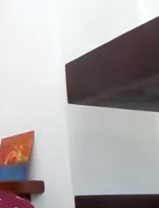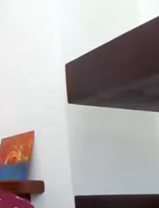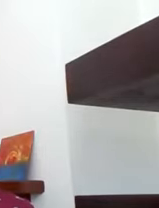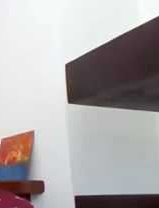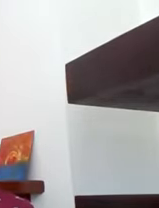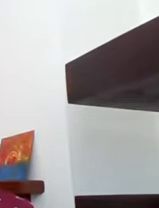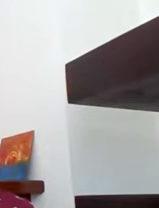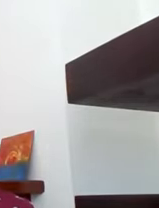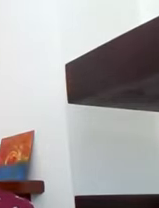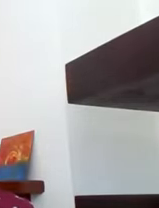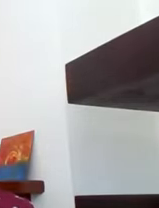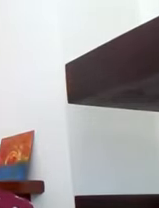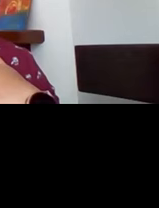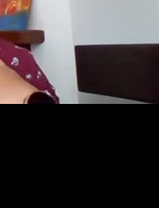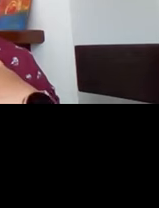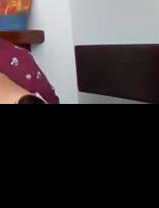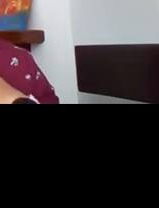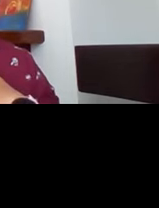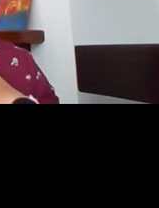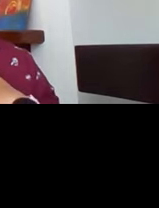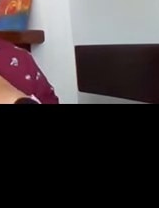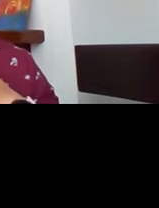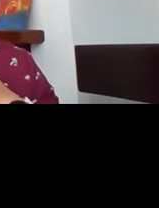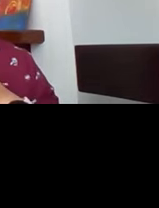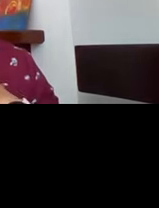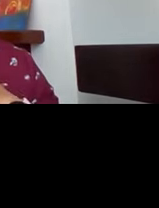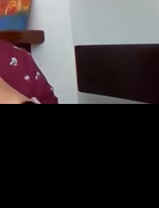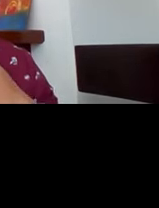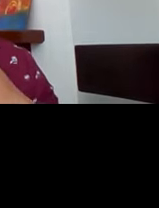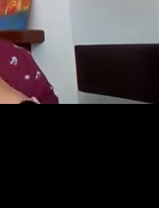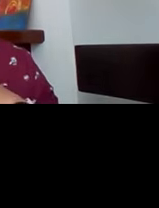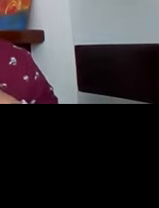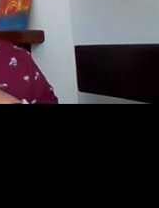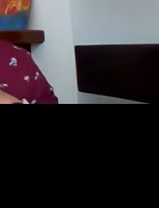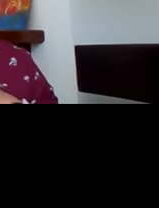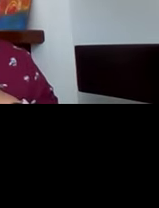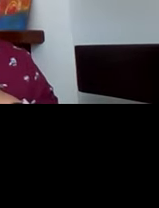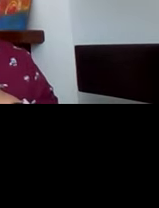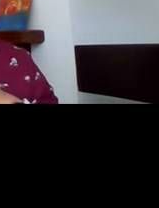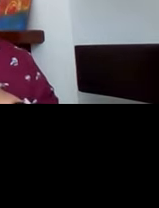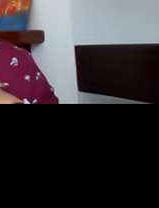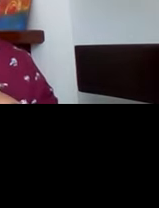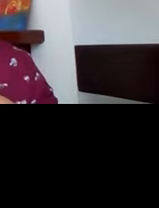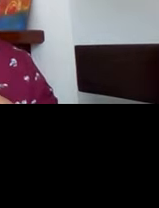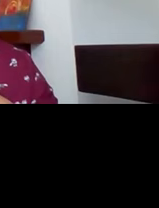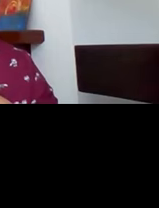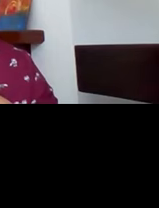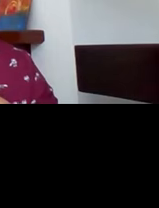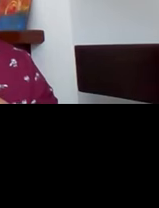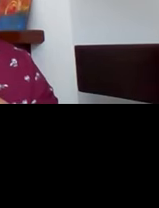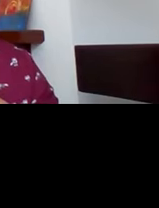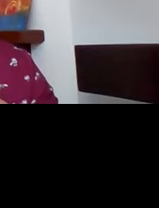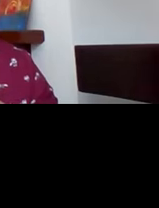Setawit means feminist in Amharic, but I shall give us more insights on this. And